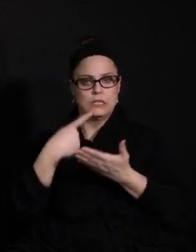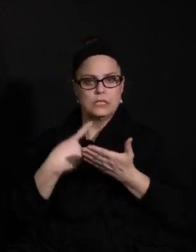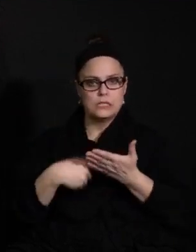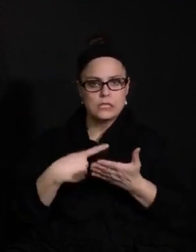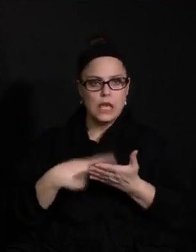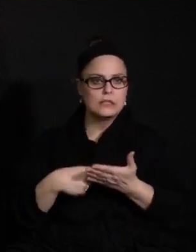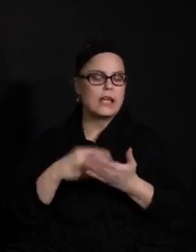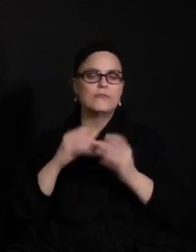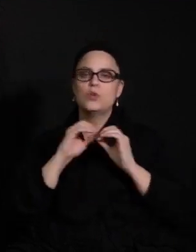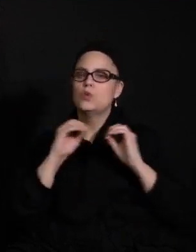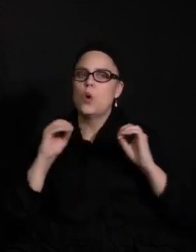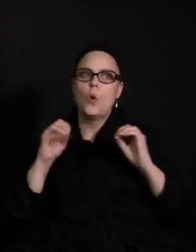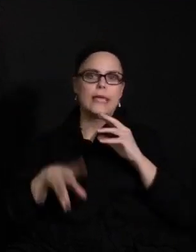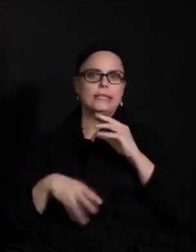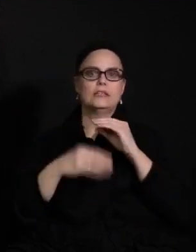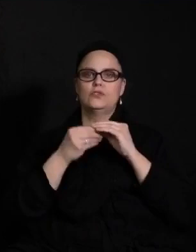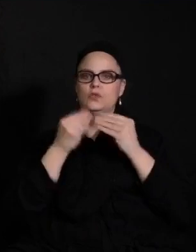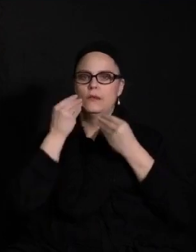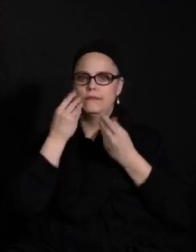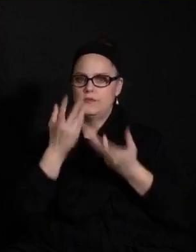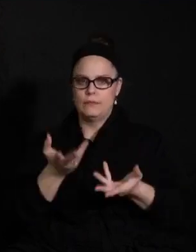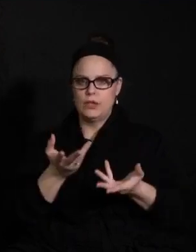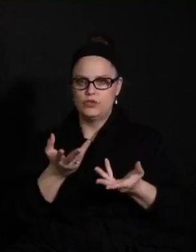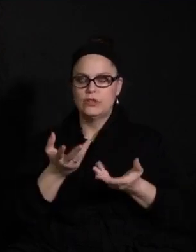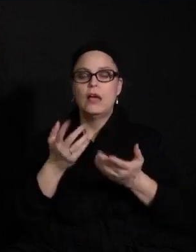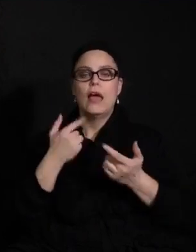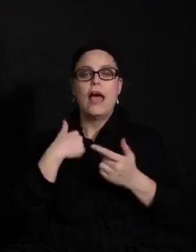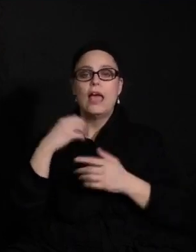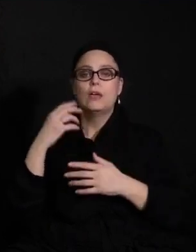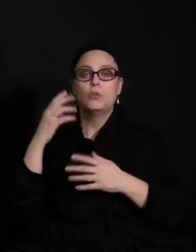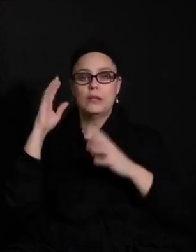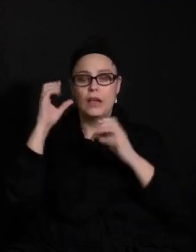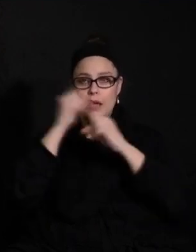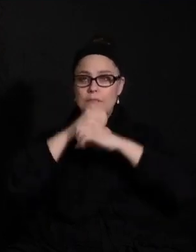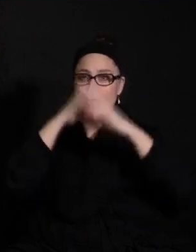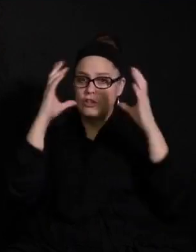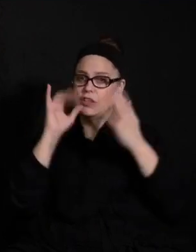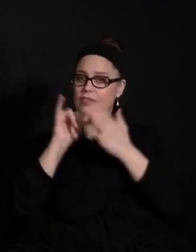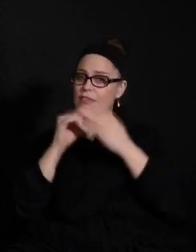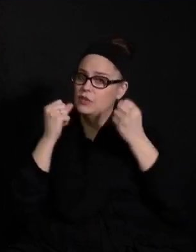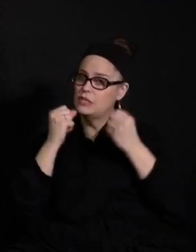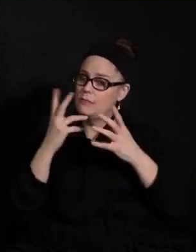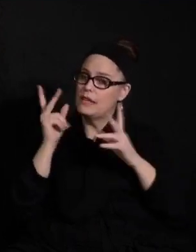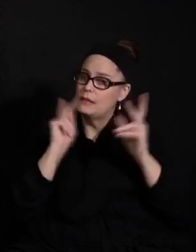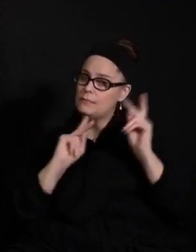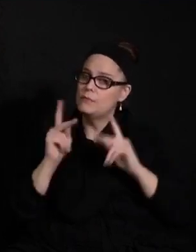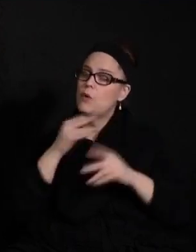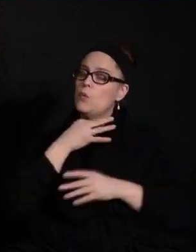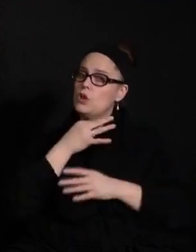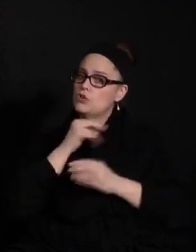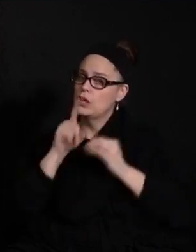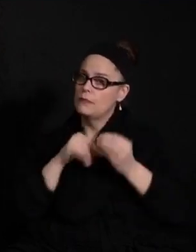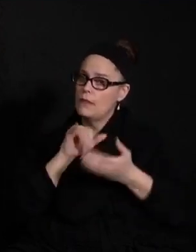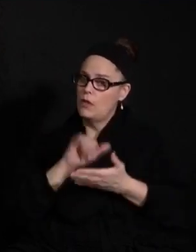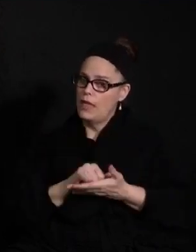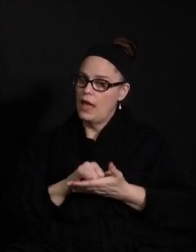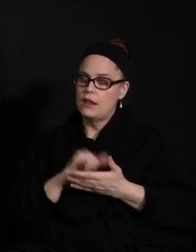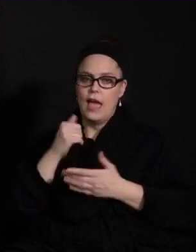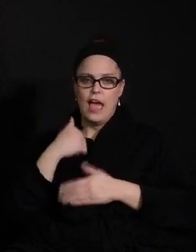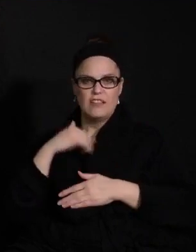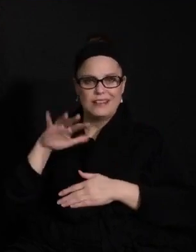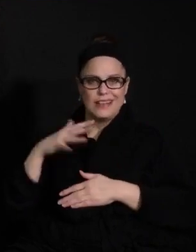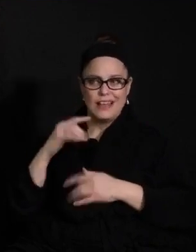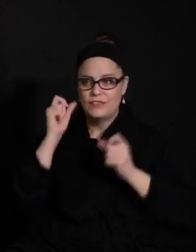additional information about that. I would imagine that there are many people wondering about that. can share with you that I've been a little bit